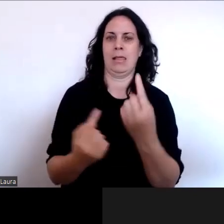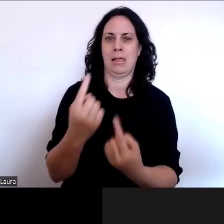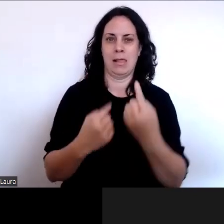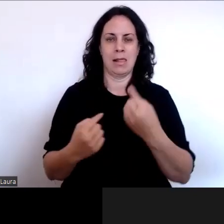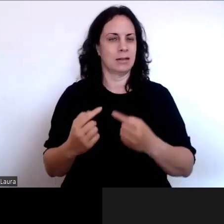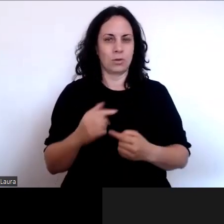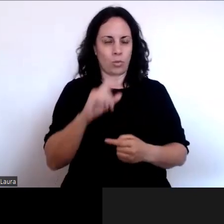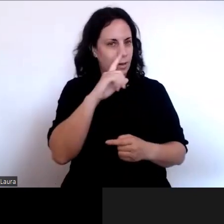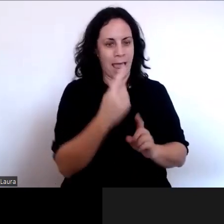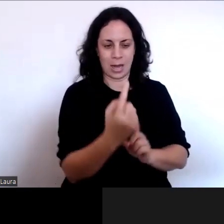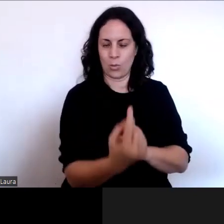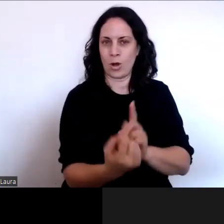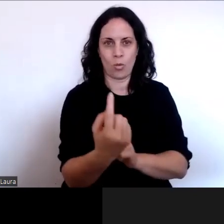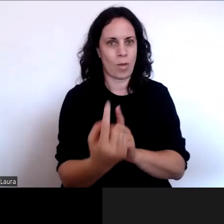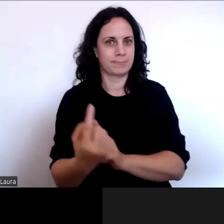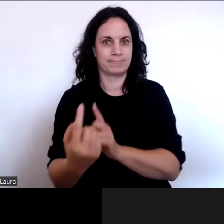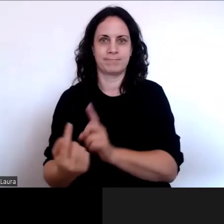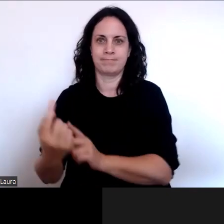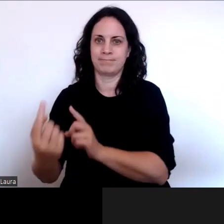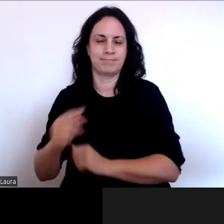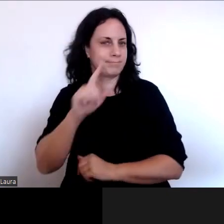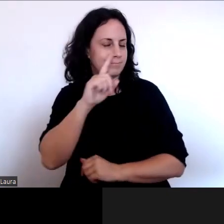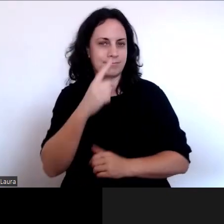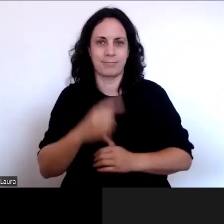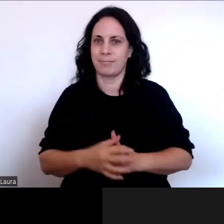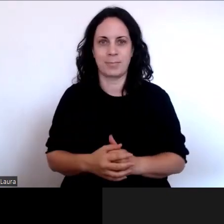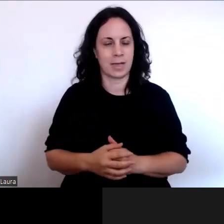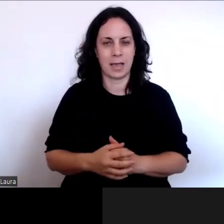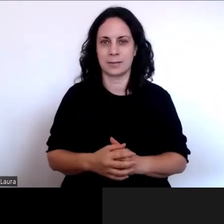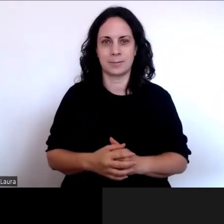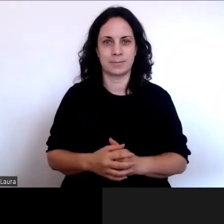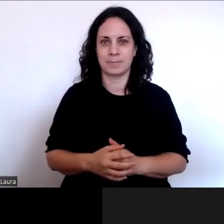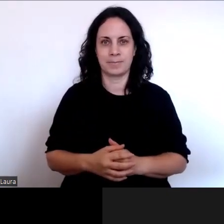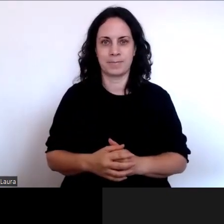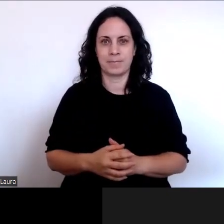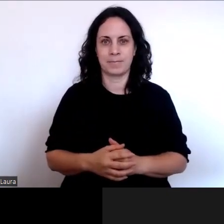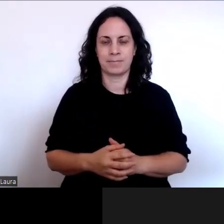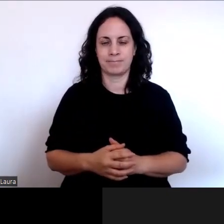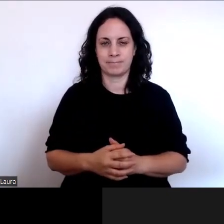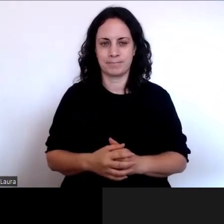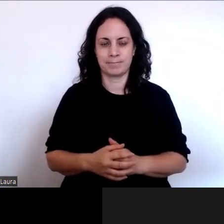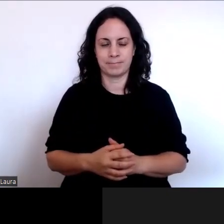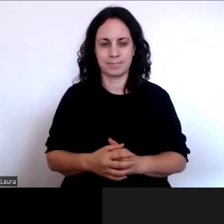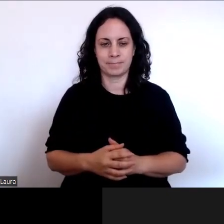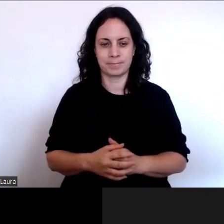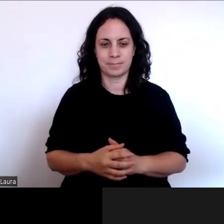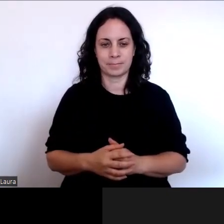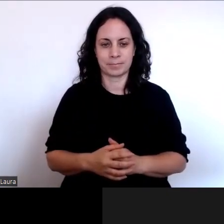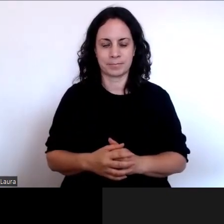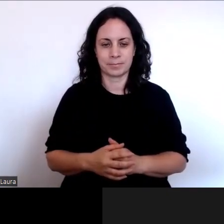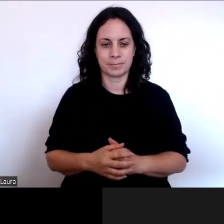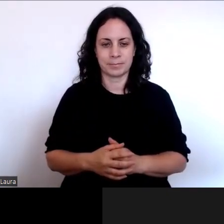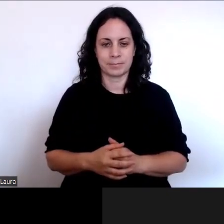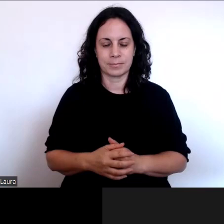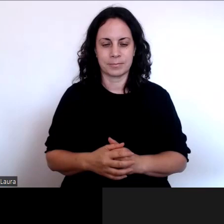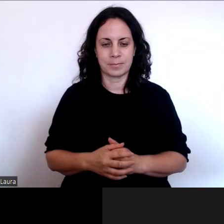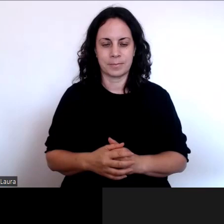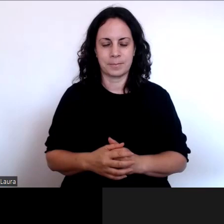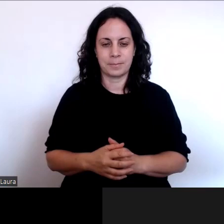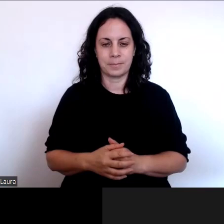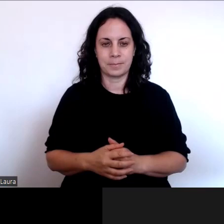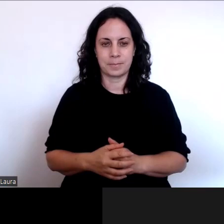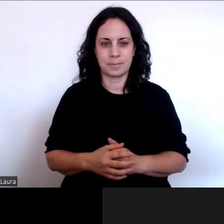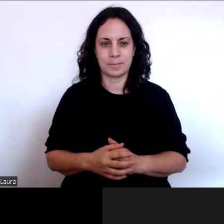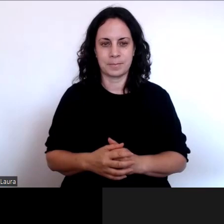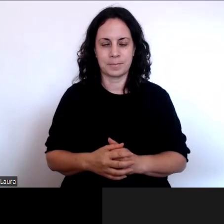We're just not in a position to to take submissions by meeting with people. But that doesn't